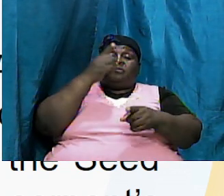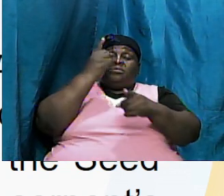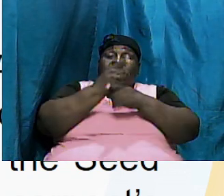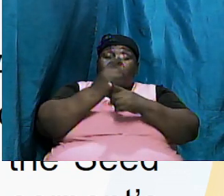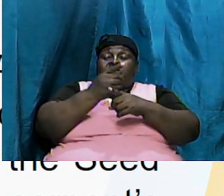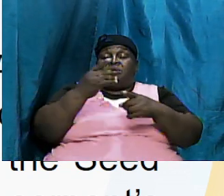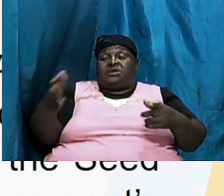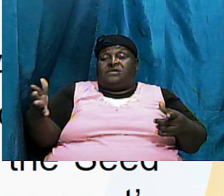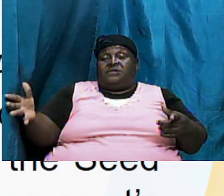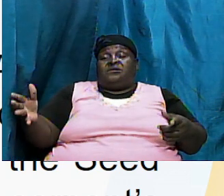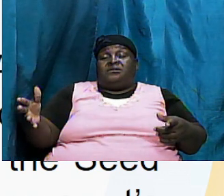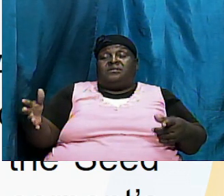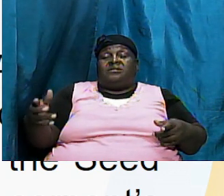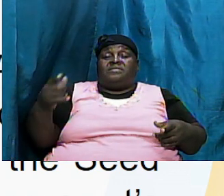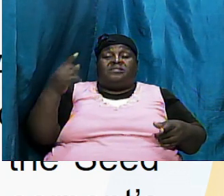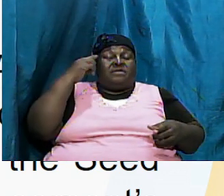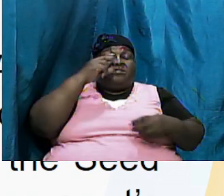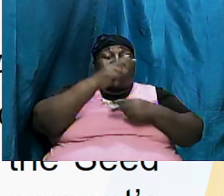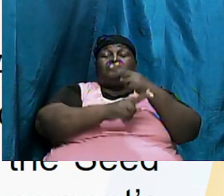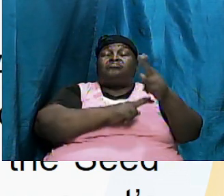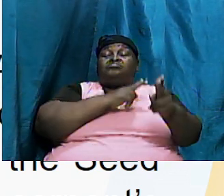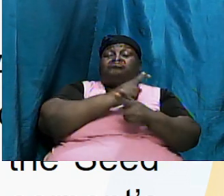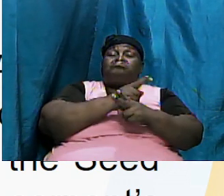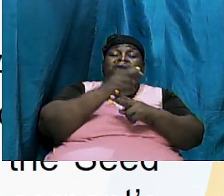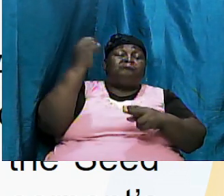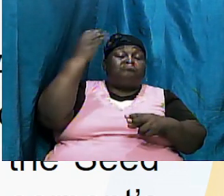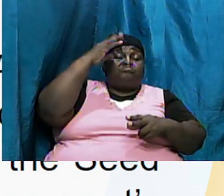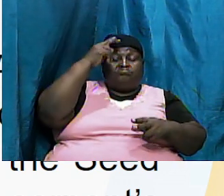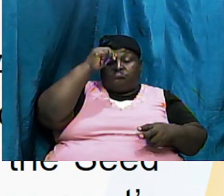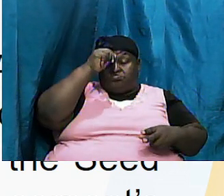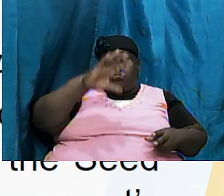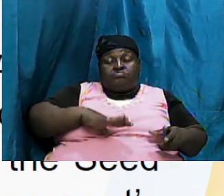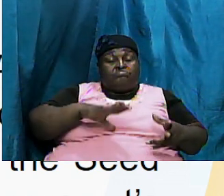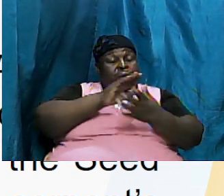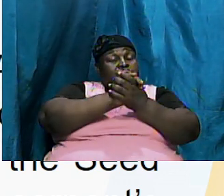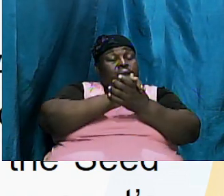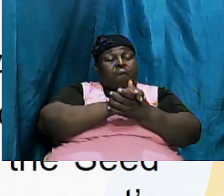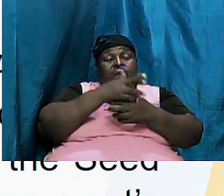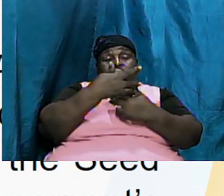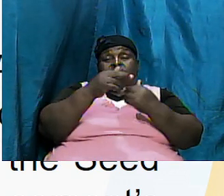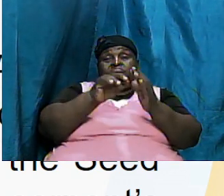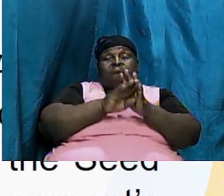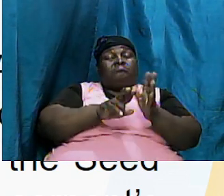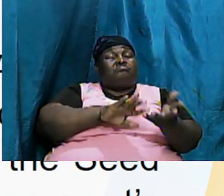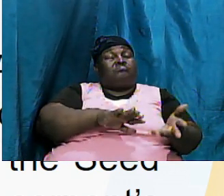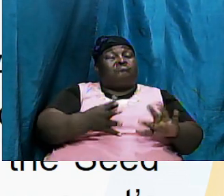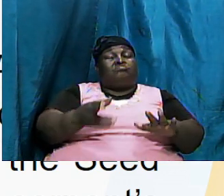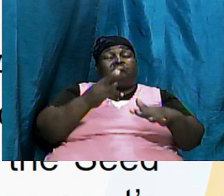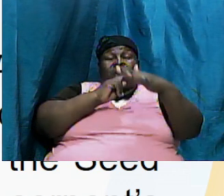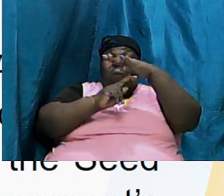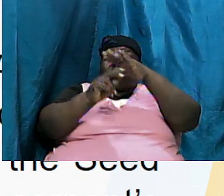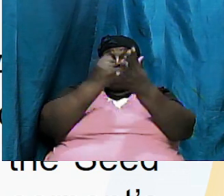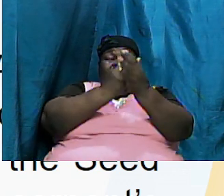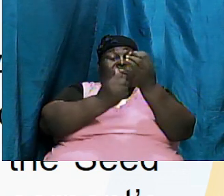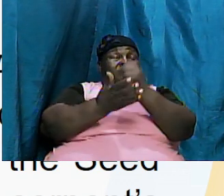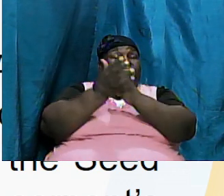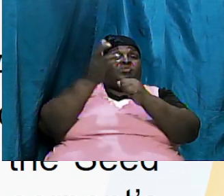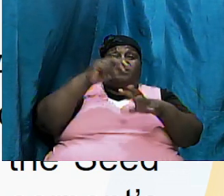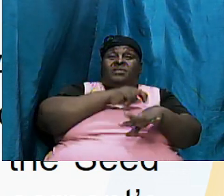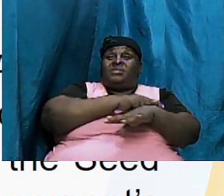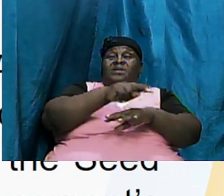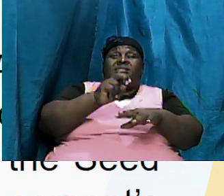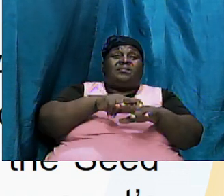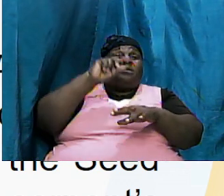everything we can think about the origin of the universe life mankind marriage sin redemption death prophecy sacrifices nations